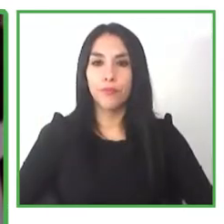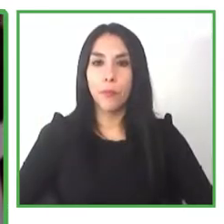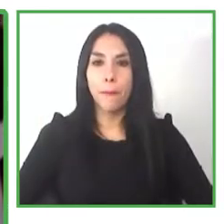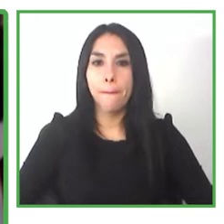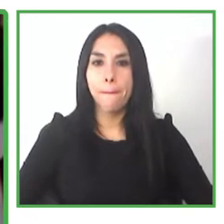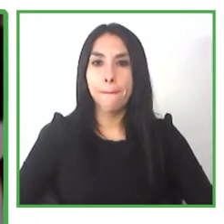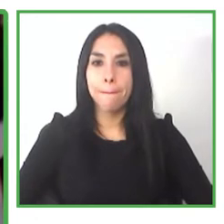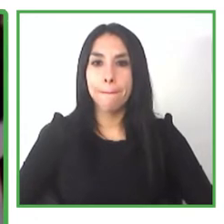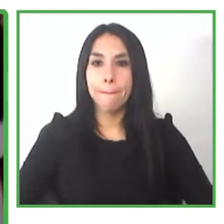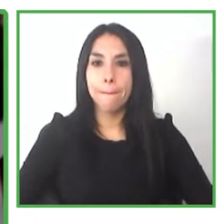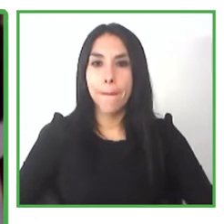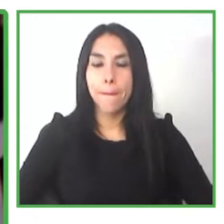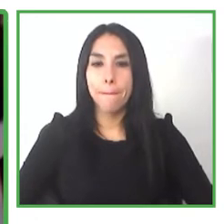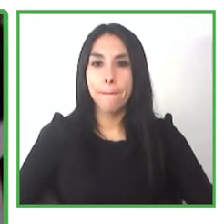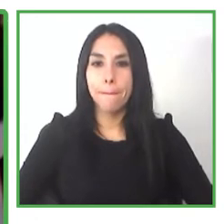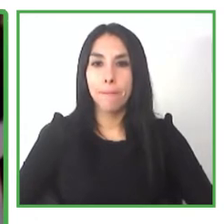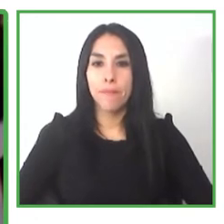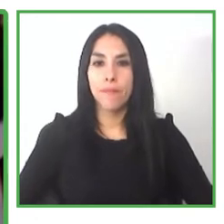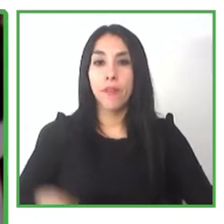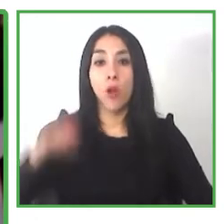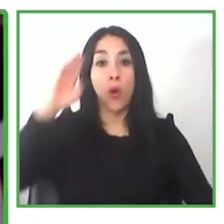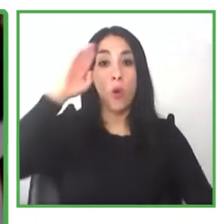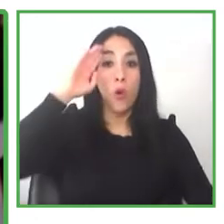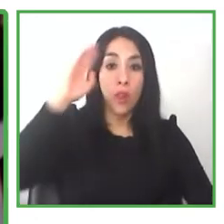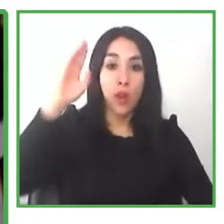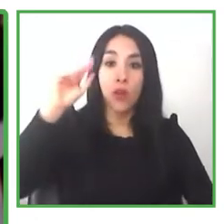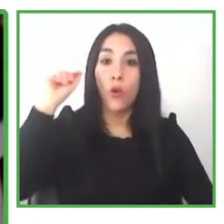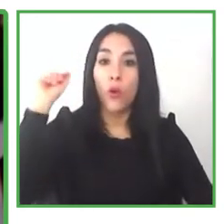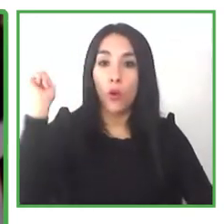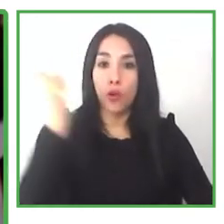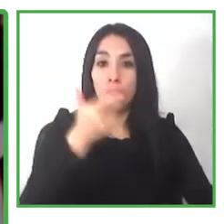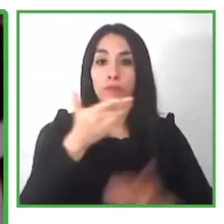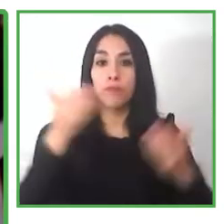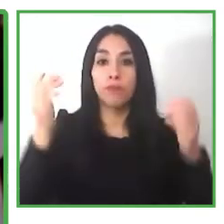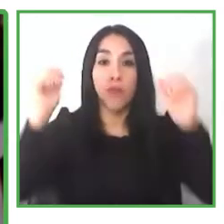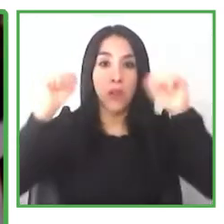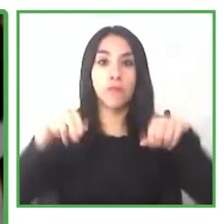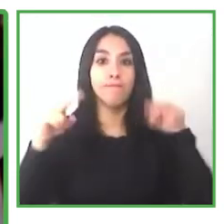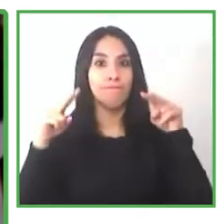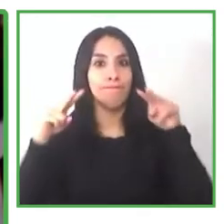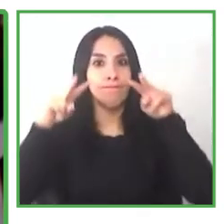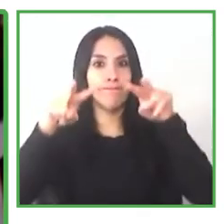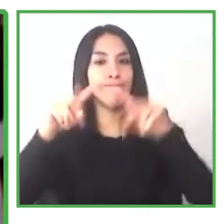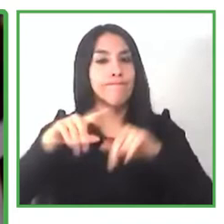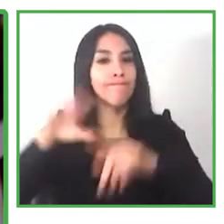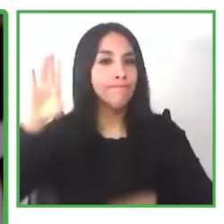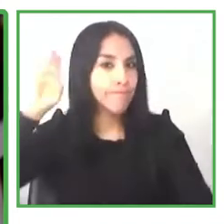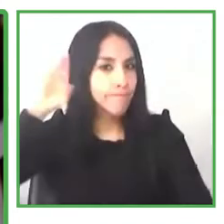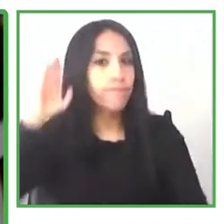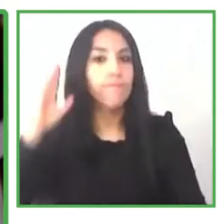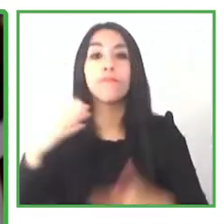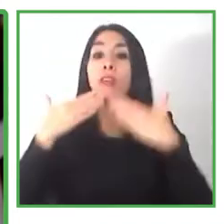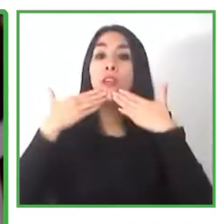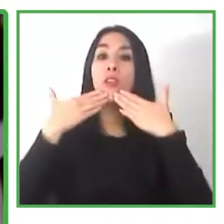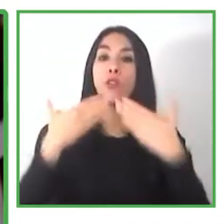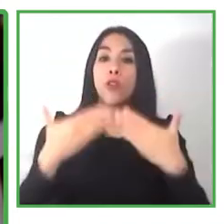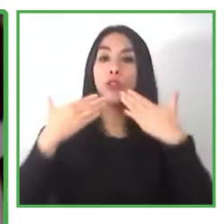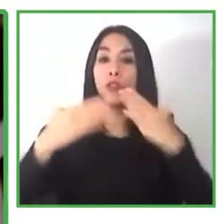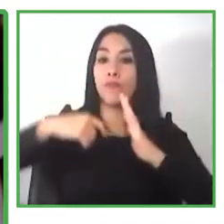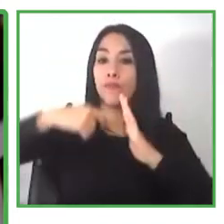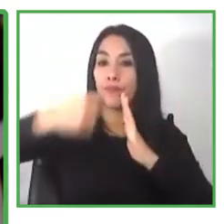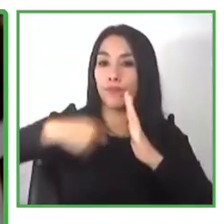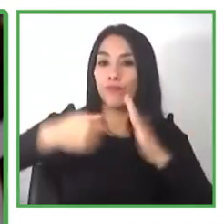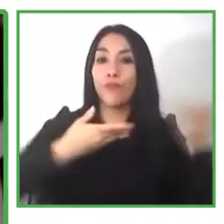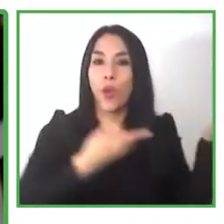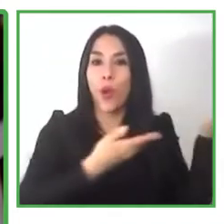everyone i hope you can hear me thank you zero project very much for inviting me to speak with you today at this conference my presentation